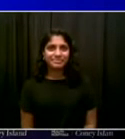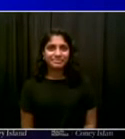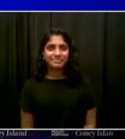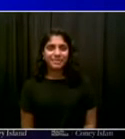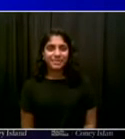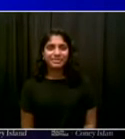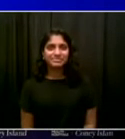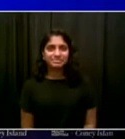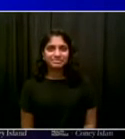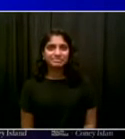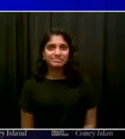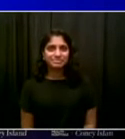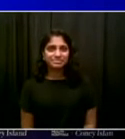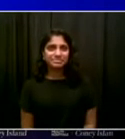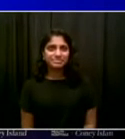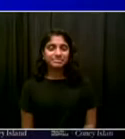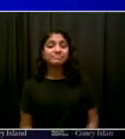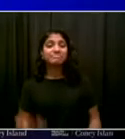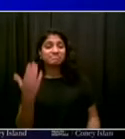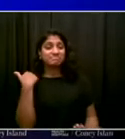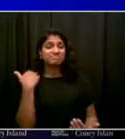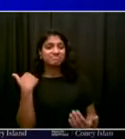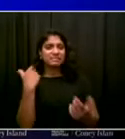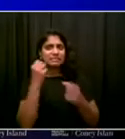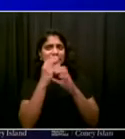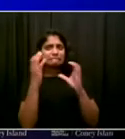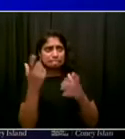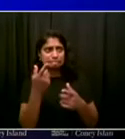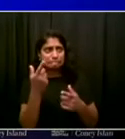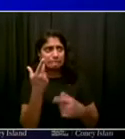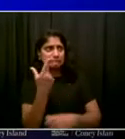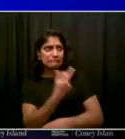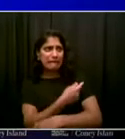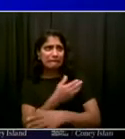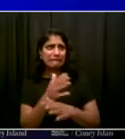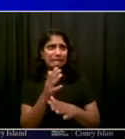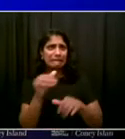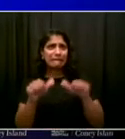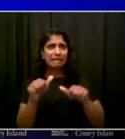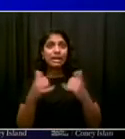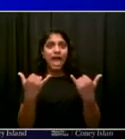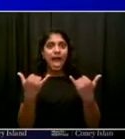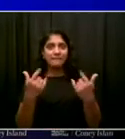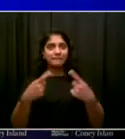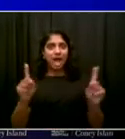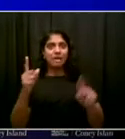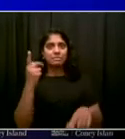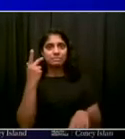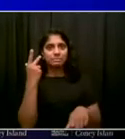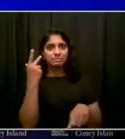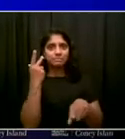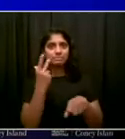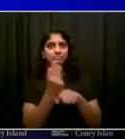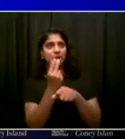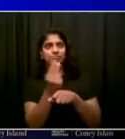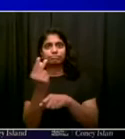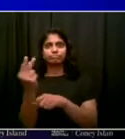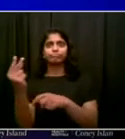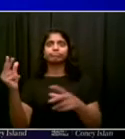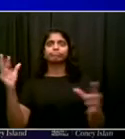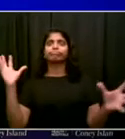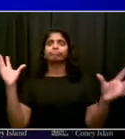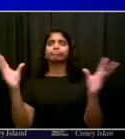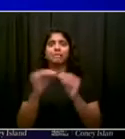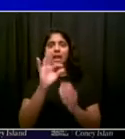city, 1 million given at Health and Hospitals alone. Absolutely amazing. And an example of getting our youngest New Yorkers